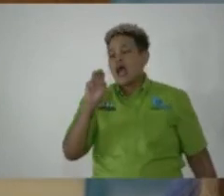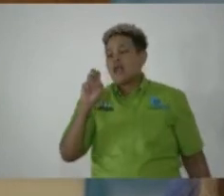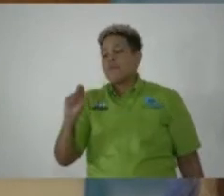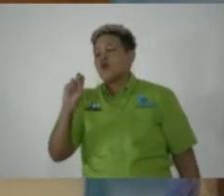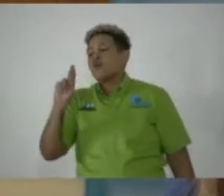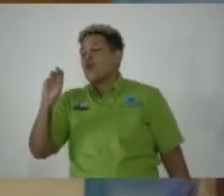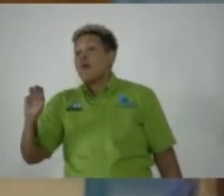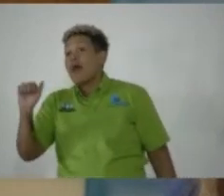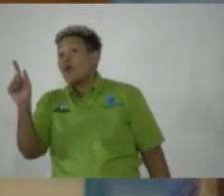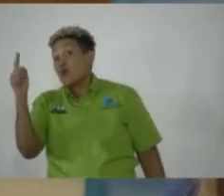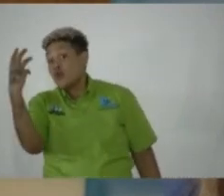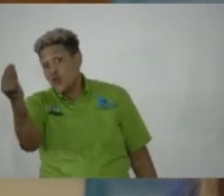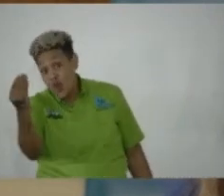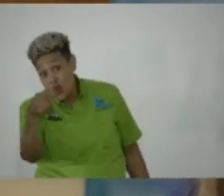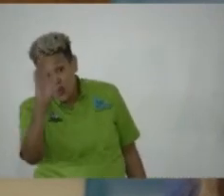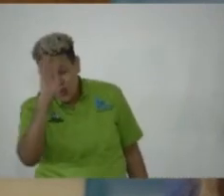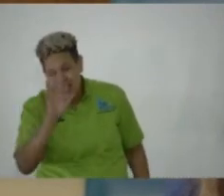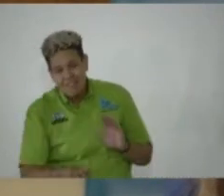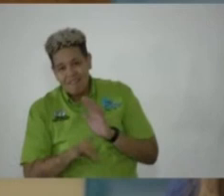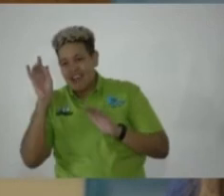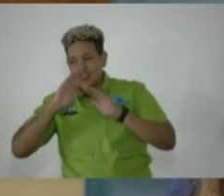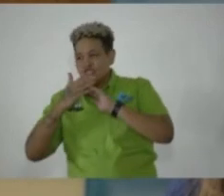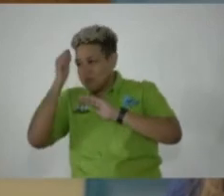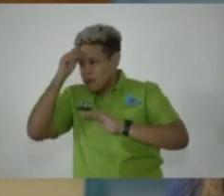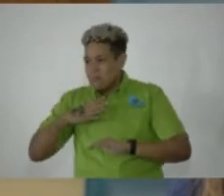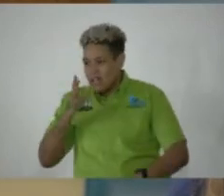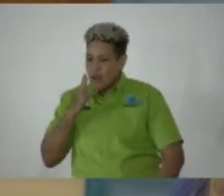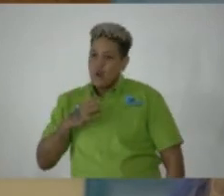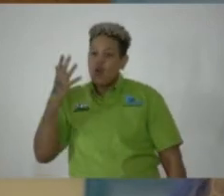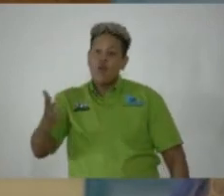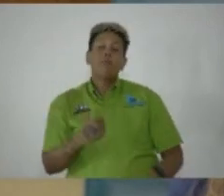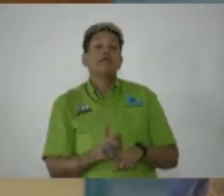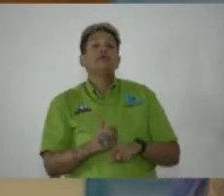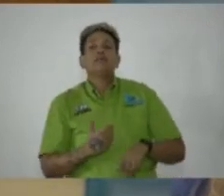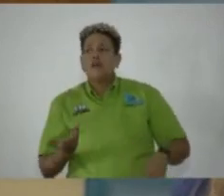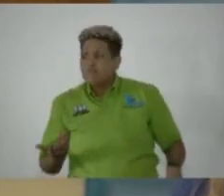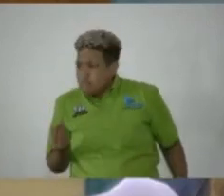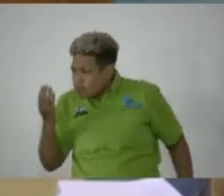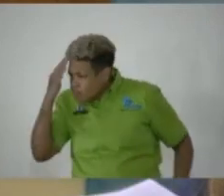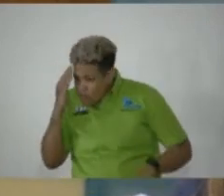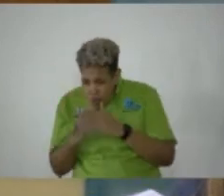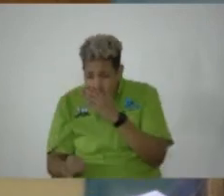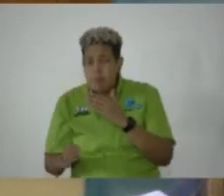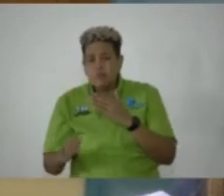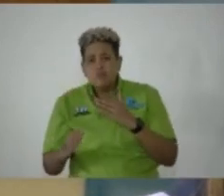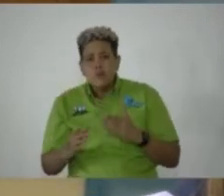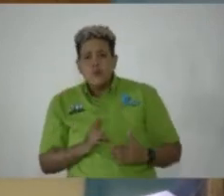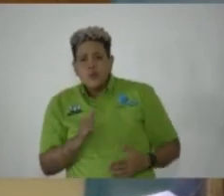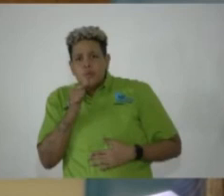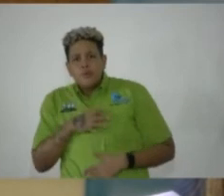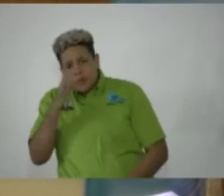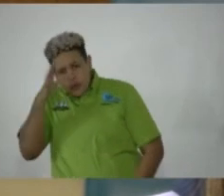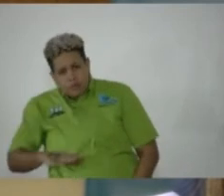anywhere you go, you will find Jamaican men and women, great and humble Jamaican men and women. Yes,